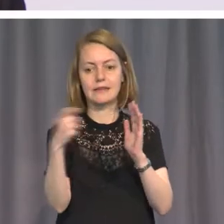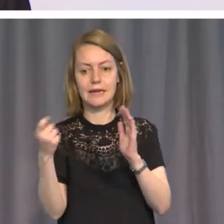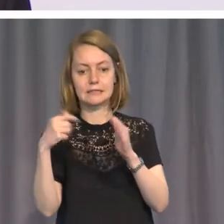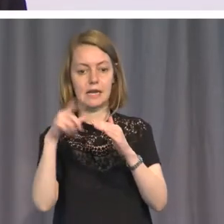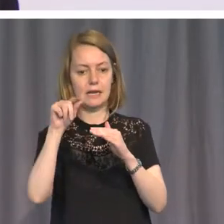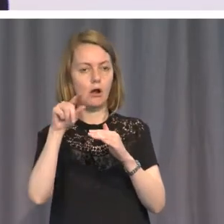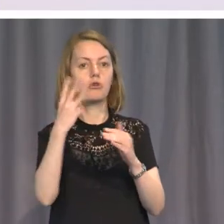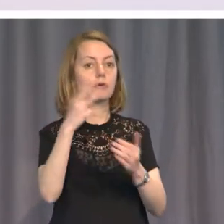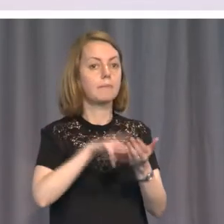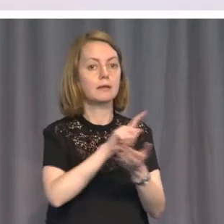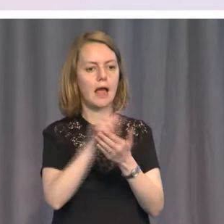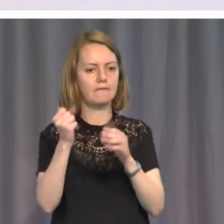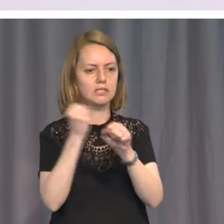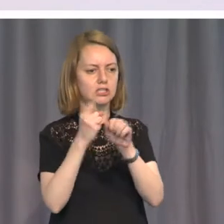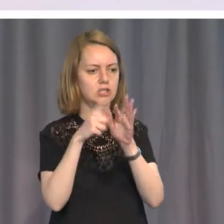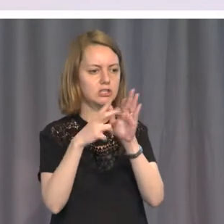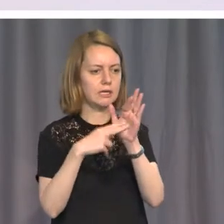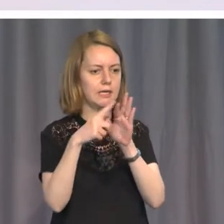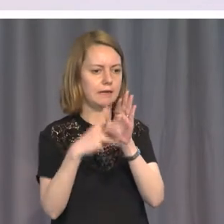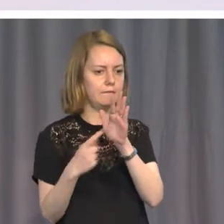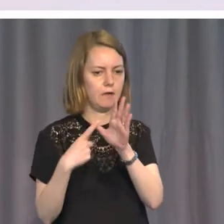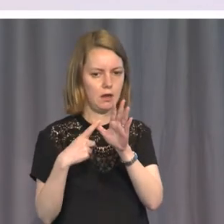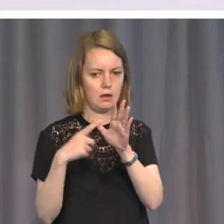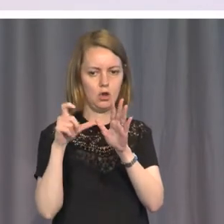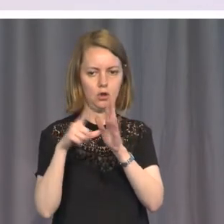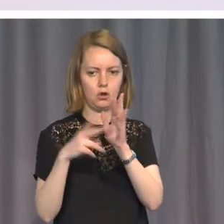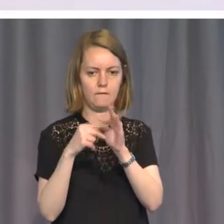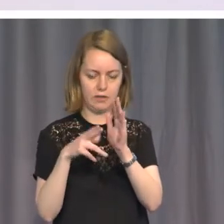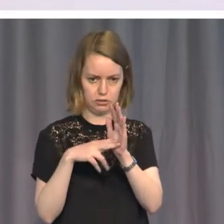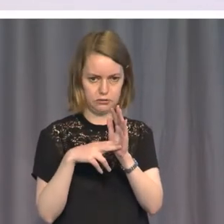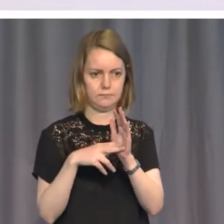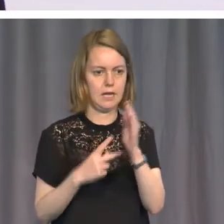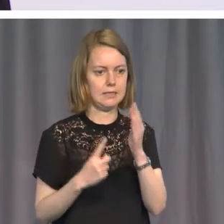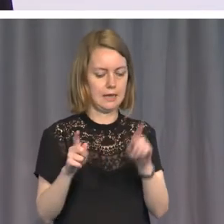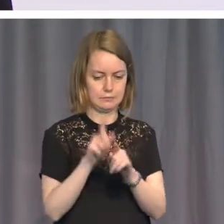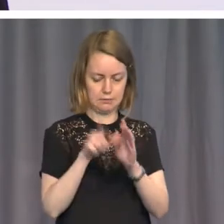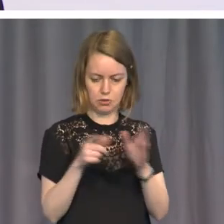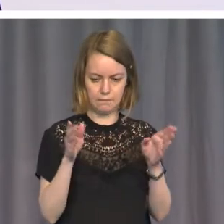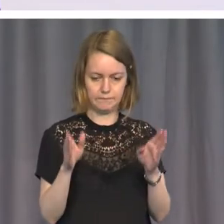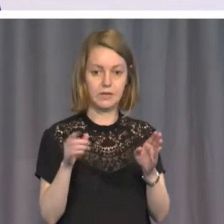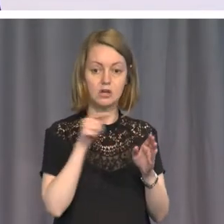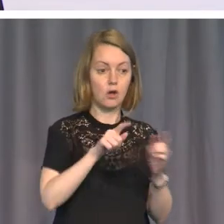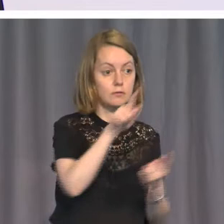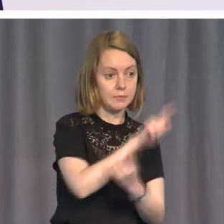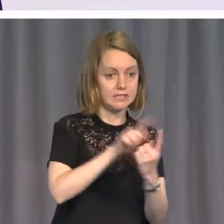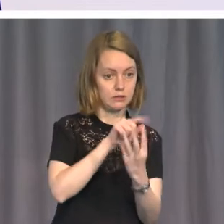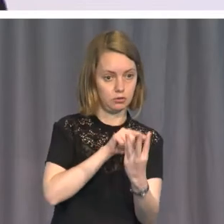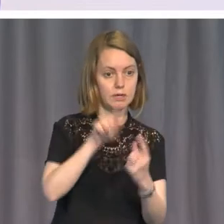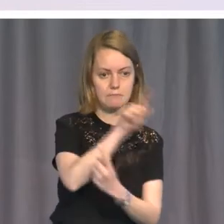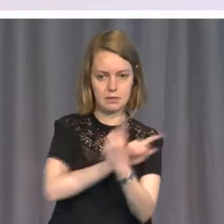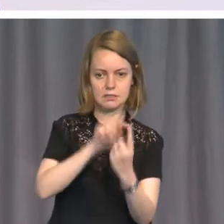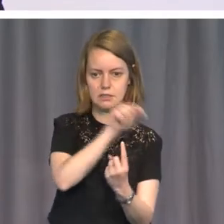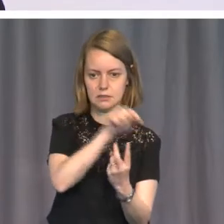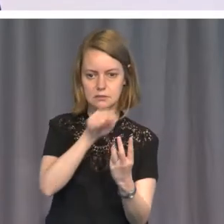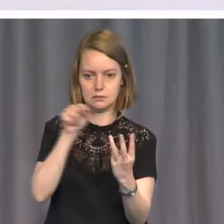three months later. Well, of course, unfortunately, these conventions of the time had no